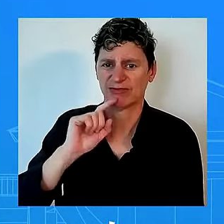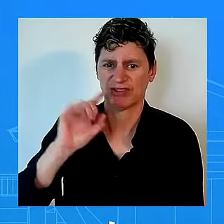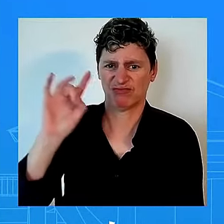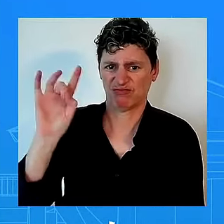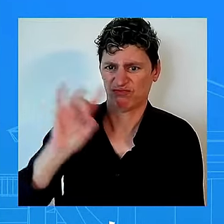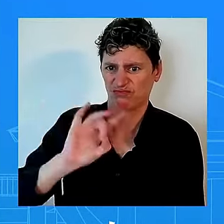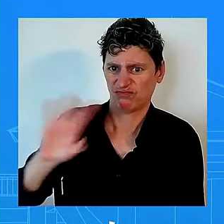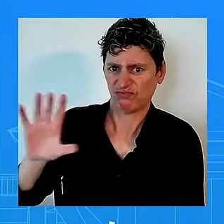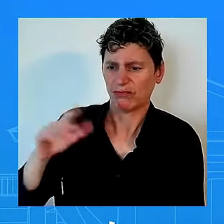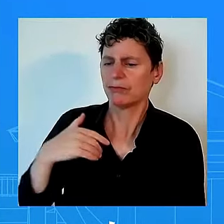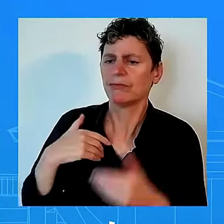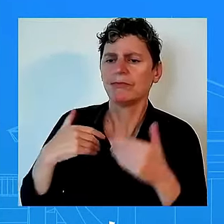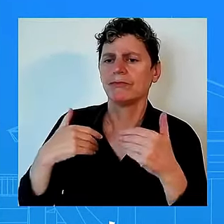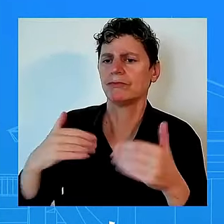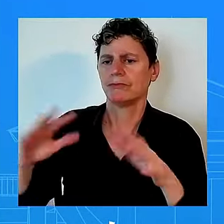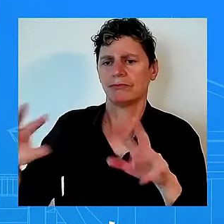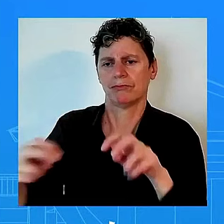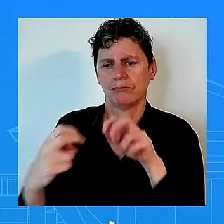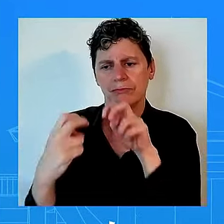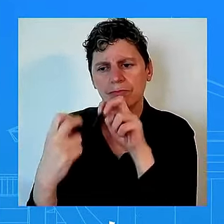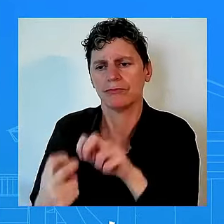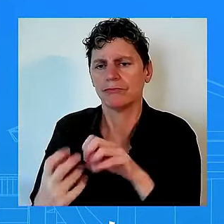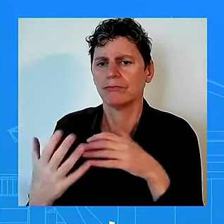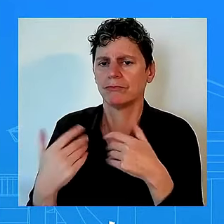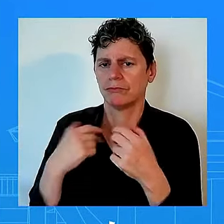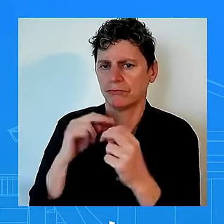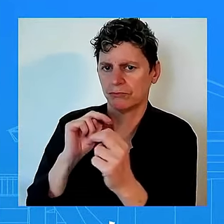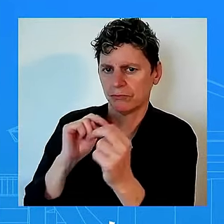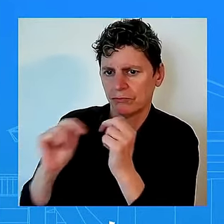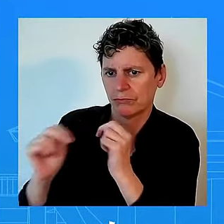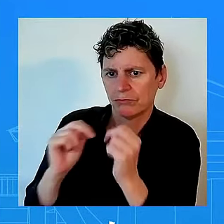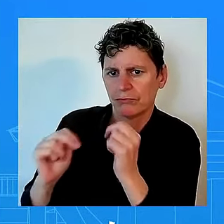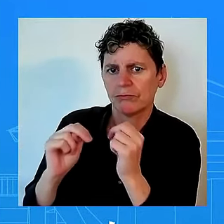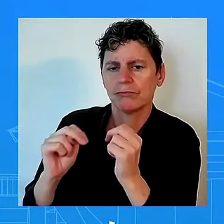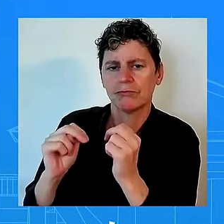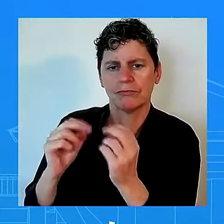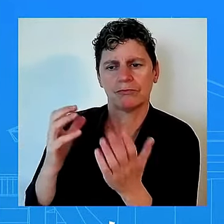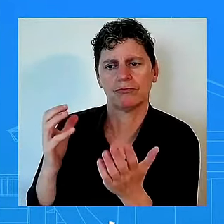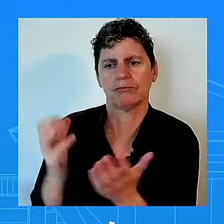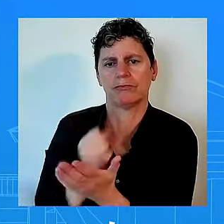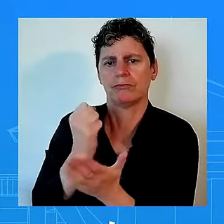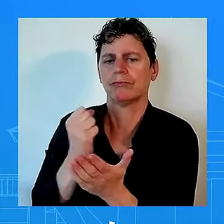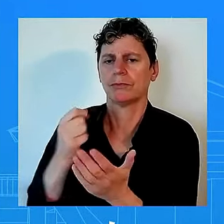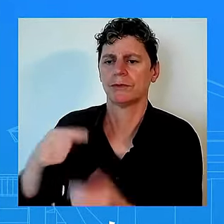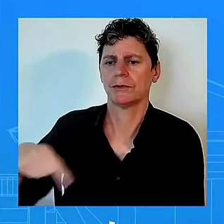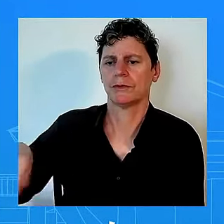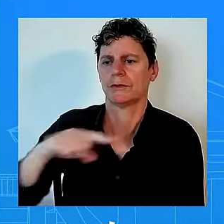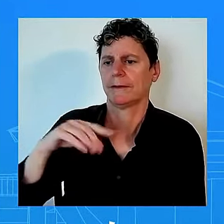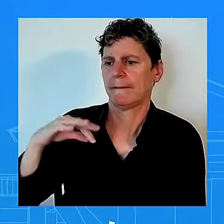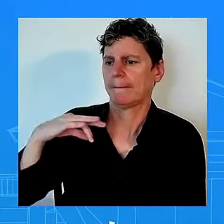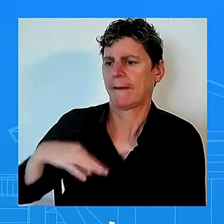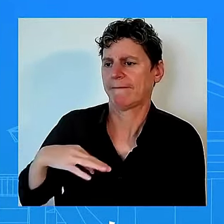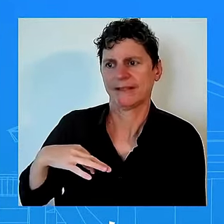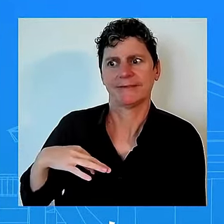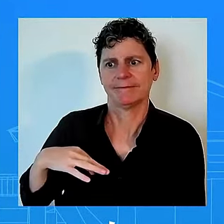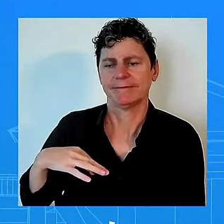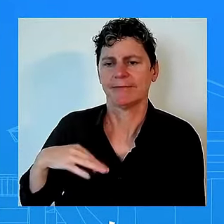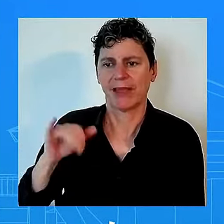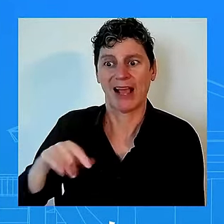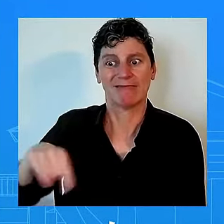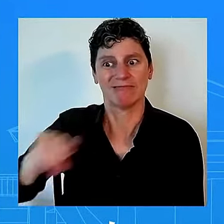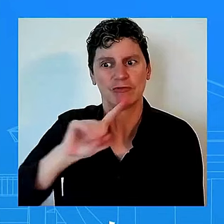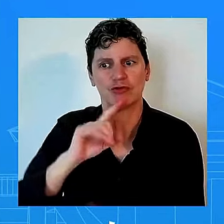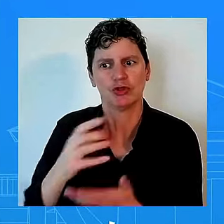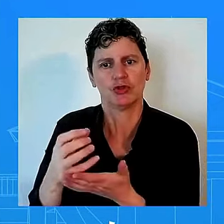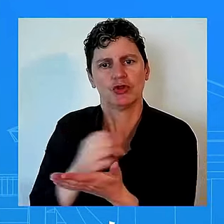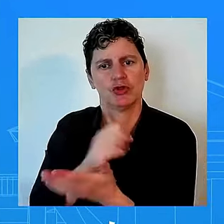uh and that they deserve uh uh you know that and it would make the country and it would make the company stronger as